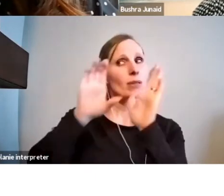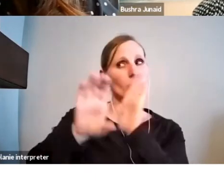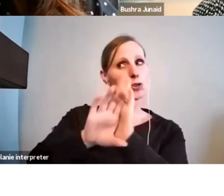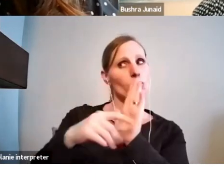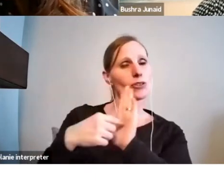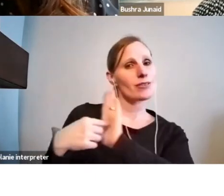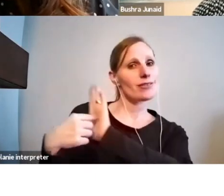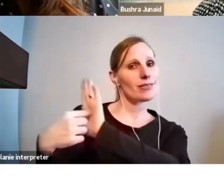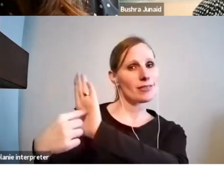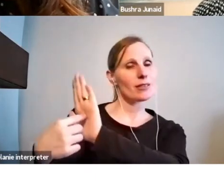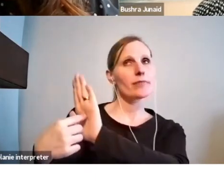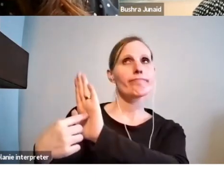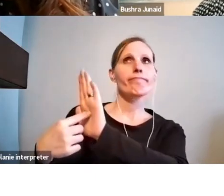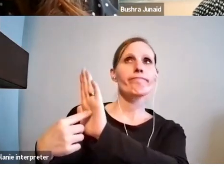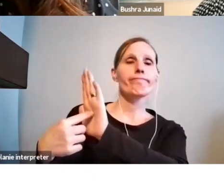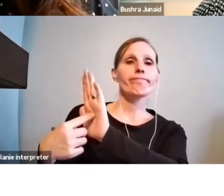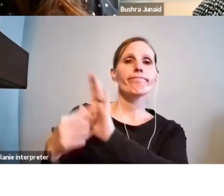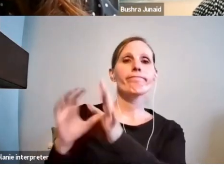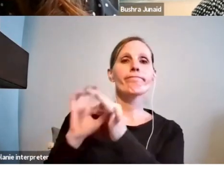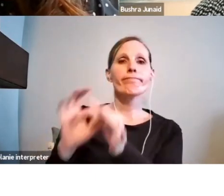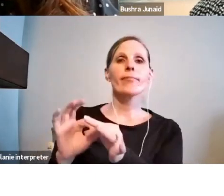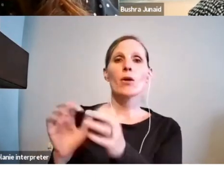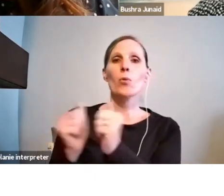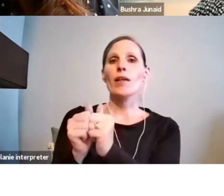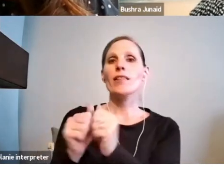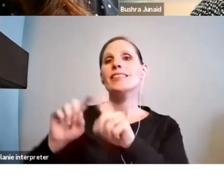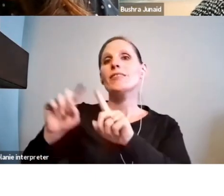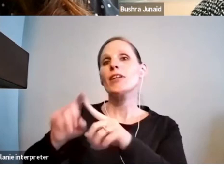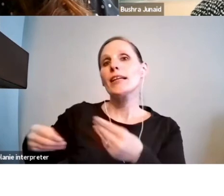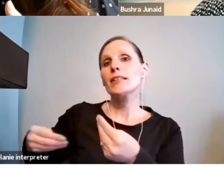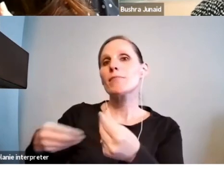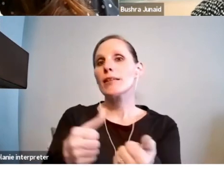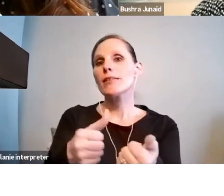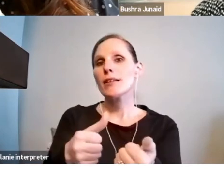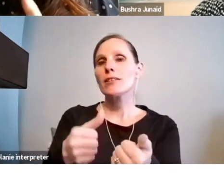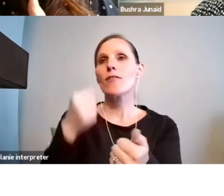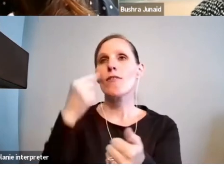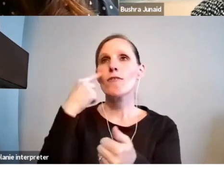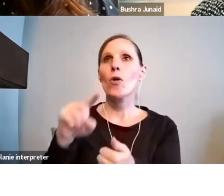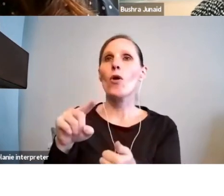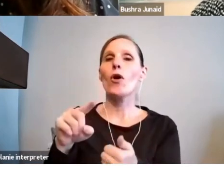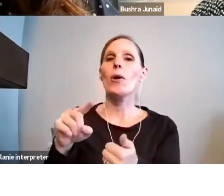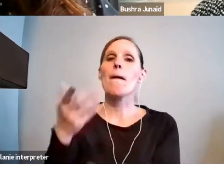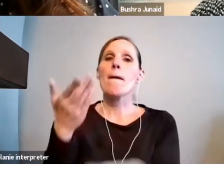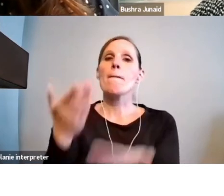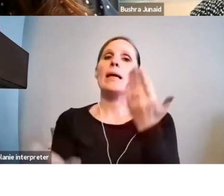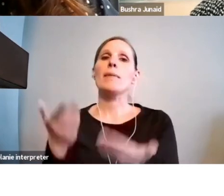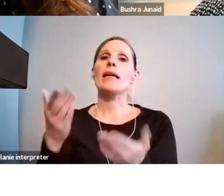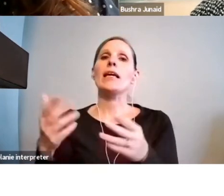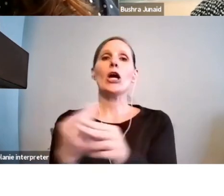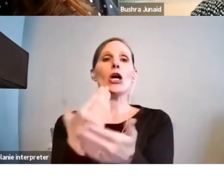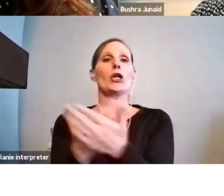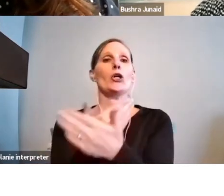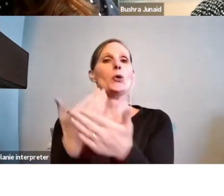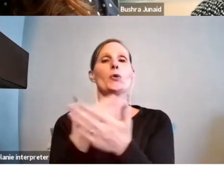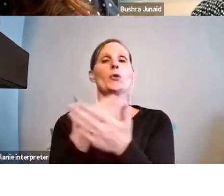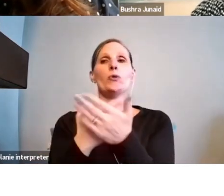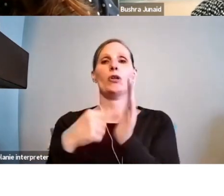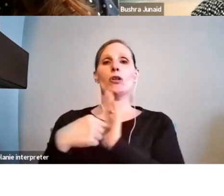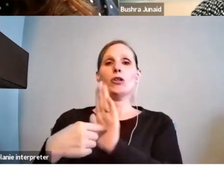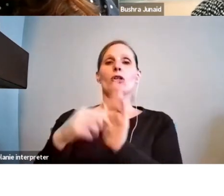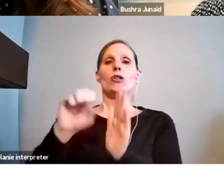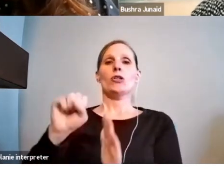in terms of expenses that you might have for upcoming exhibition, for example, we also have the